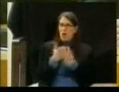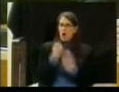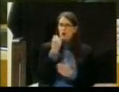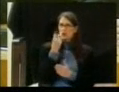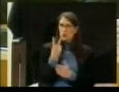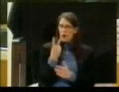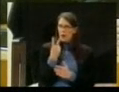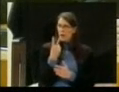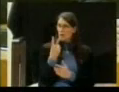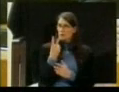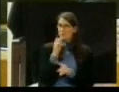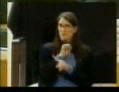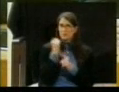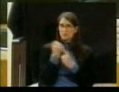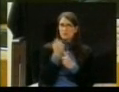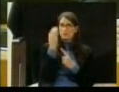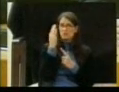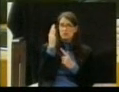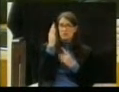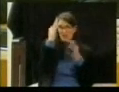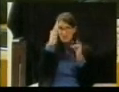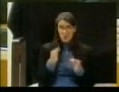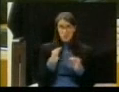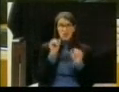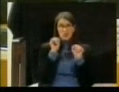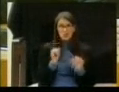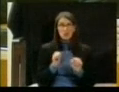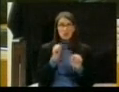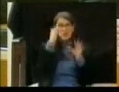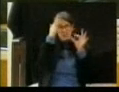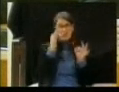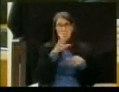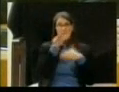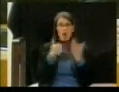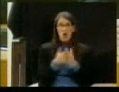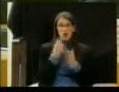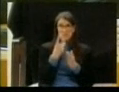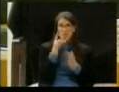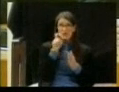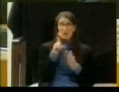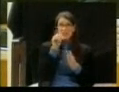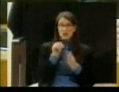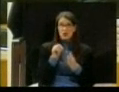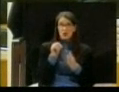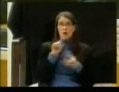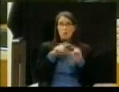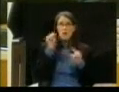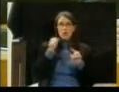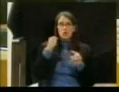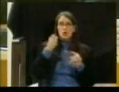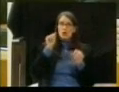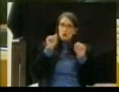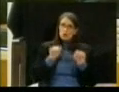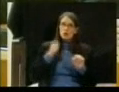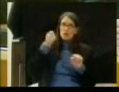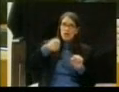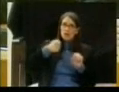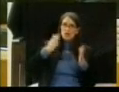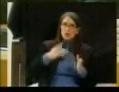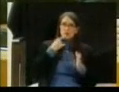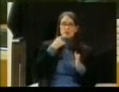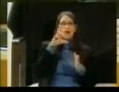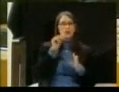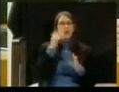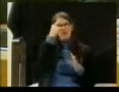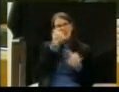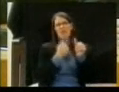might need to do a redo if a judge were to do that, but could a judge also say, no, I think everything was okay, and one, two, three, four, you have a problem with